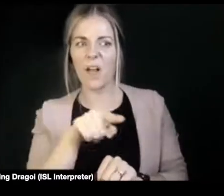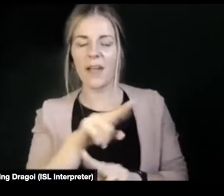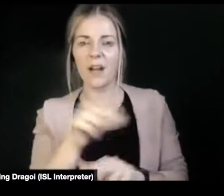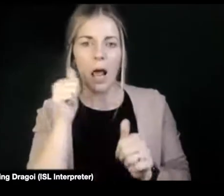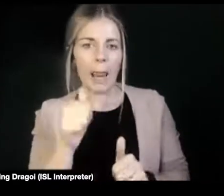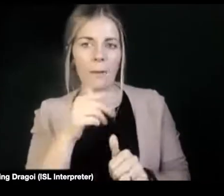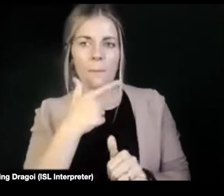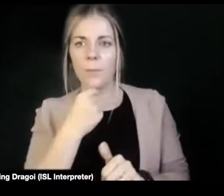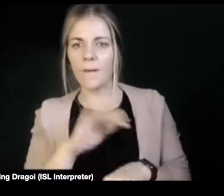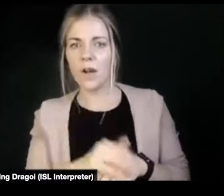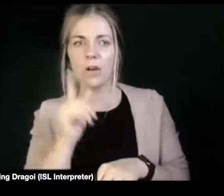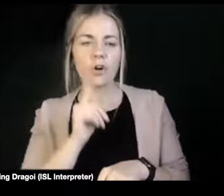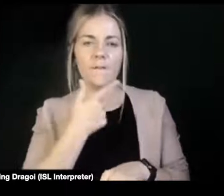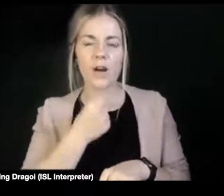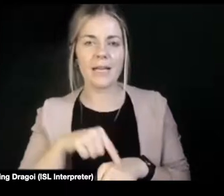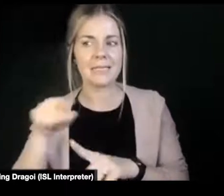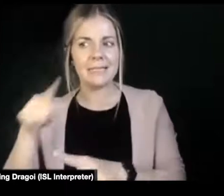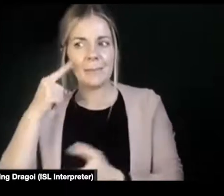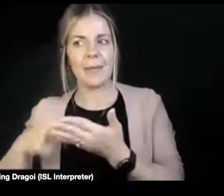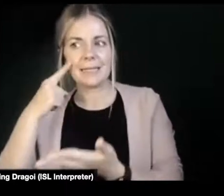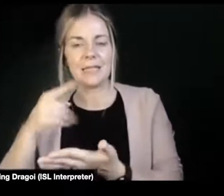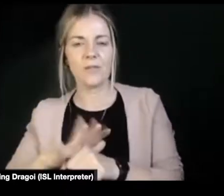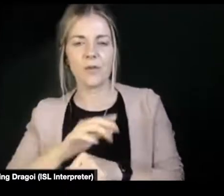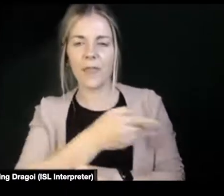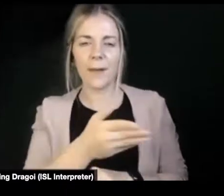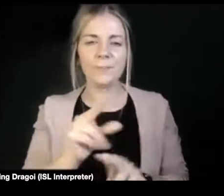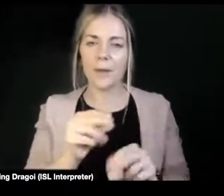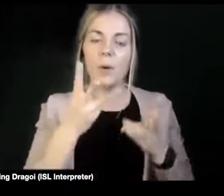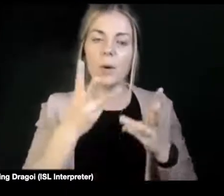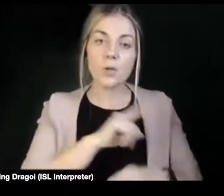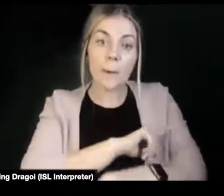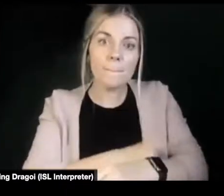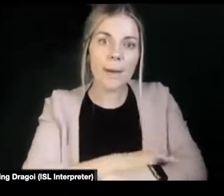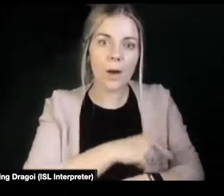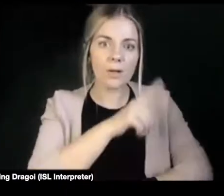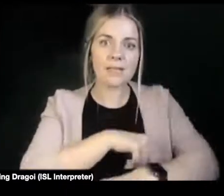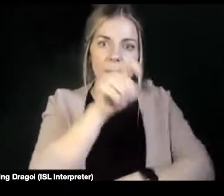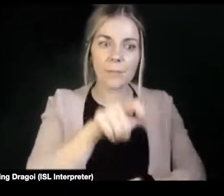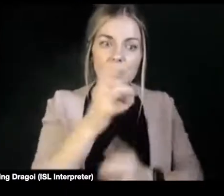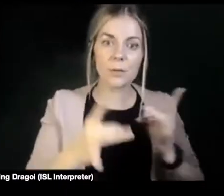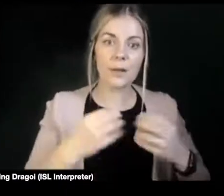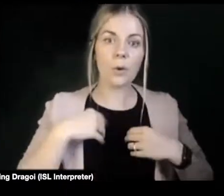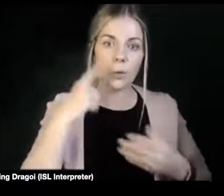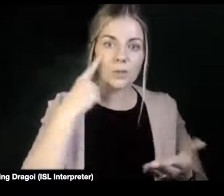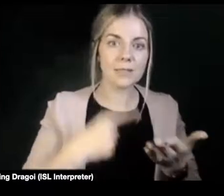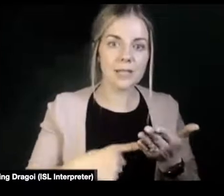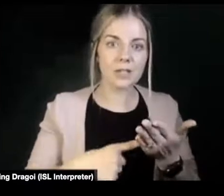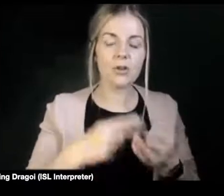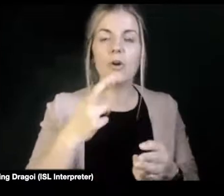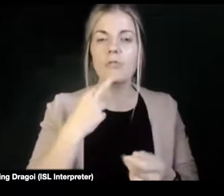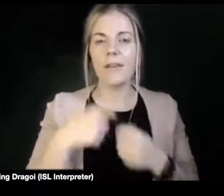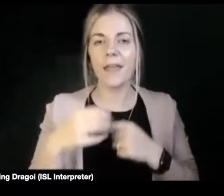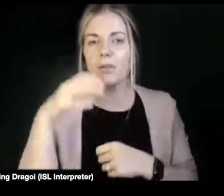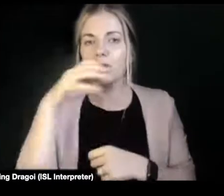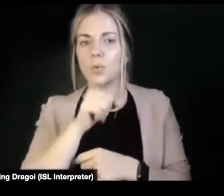so that sort of shifting towards empowering people to make decisions and support rather than assuming straight off the bat